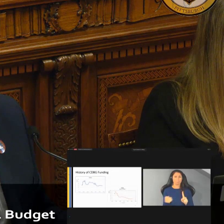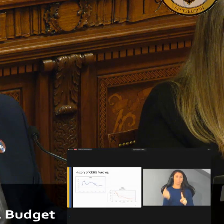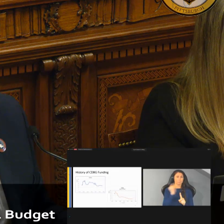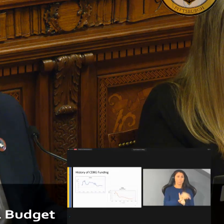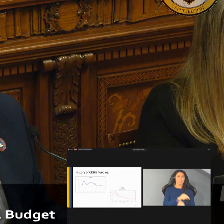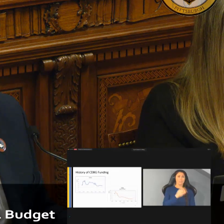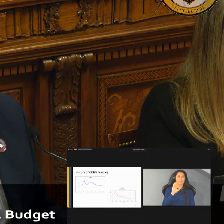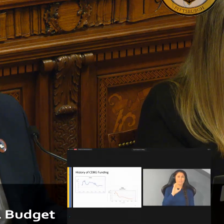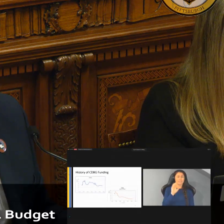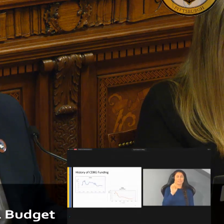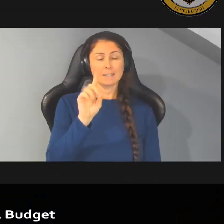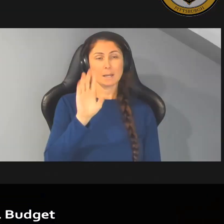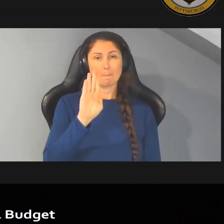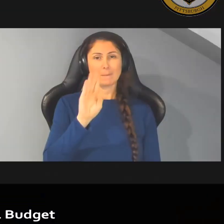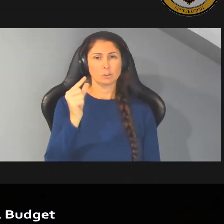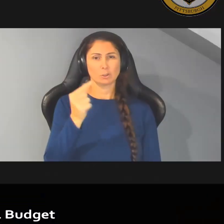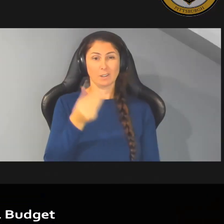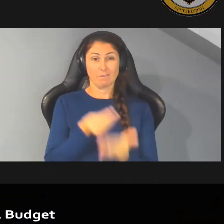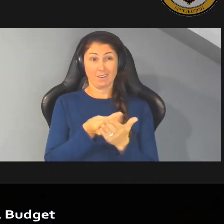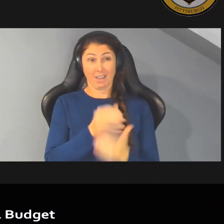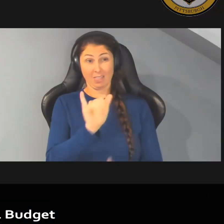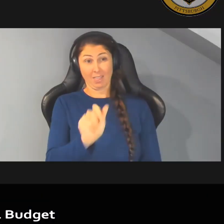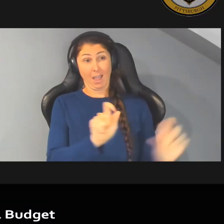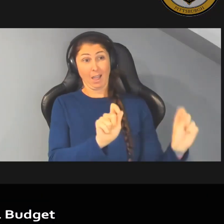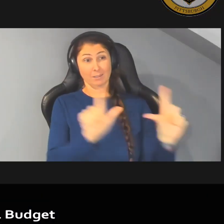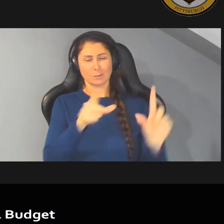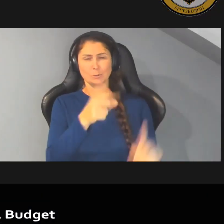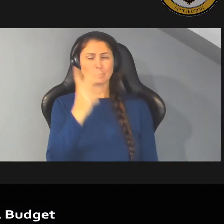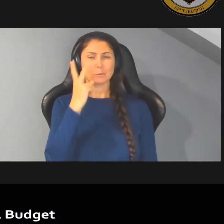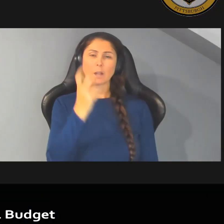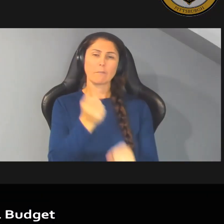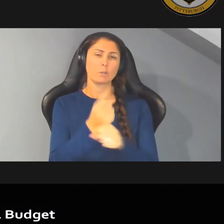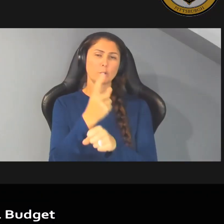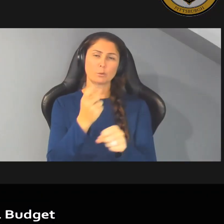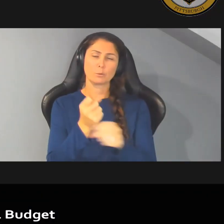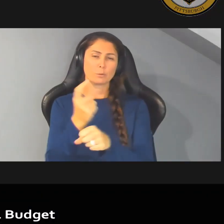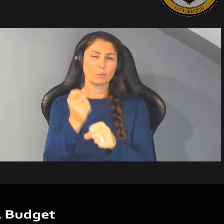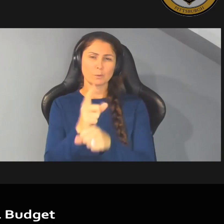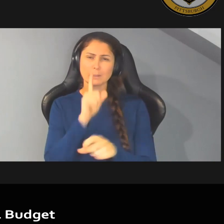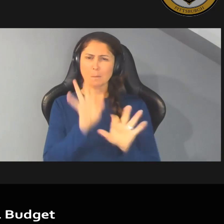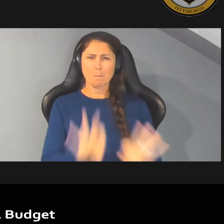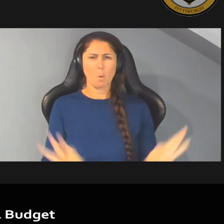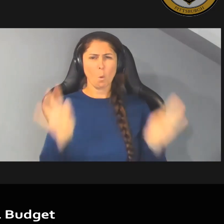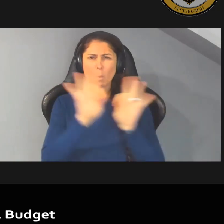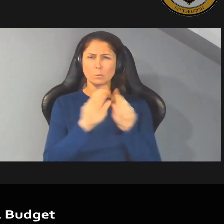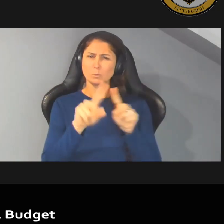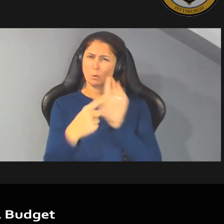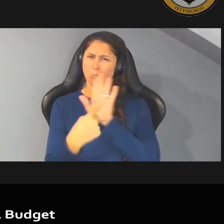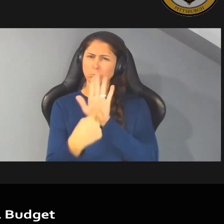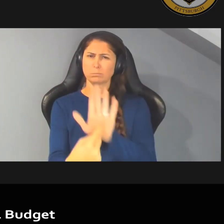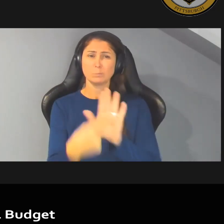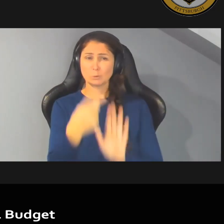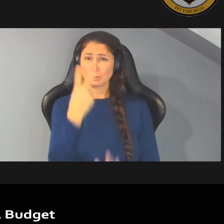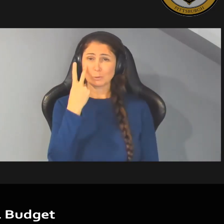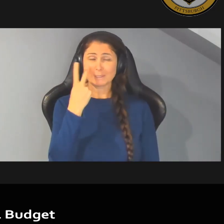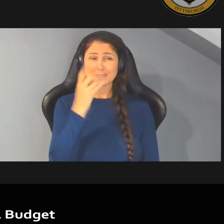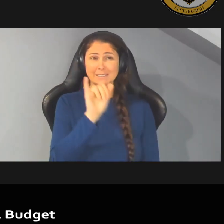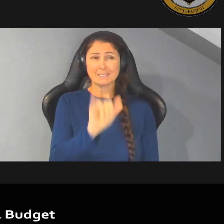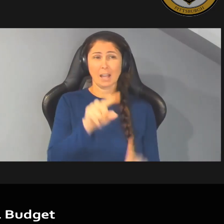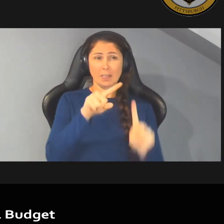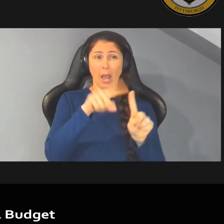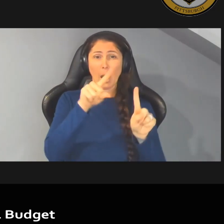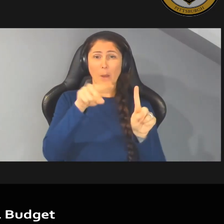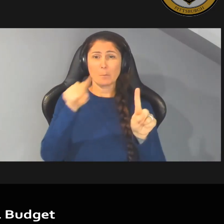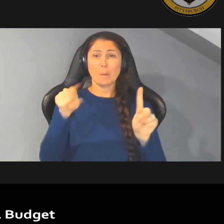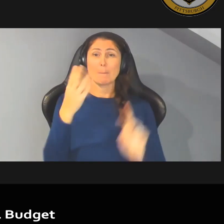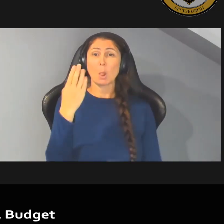funding this is a slide that you see every year and i think it's important to keep showing it you can see on the graph with the blue line that we